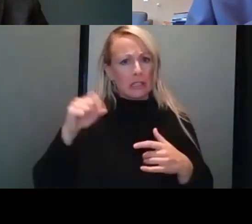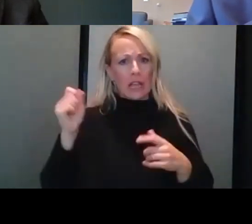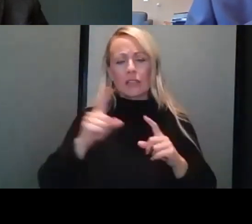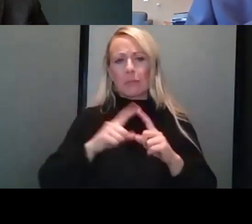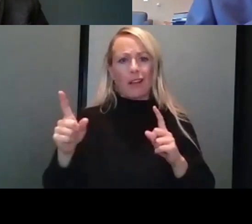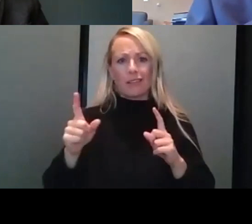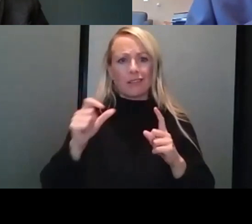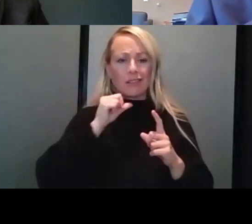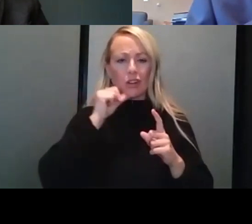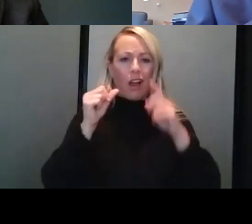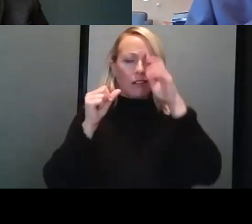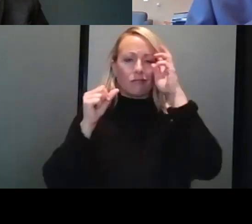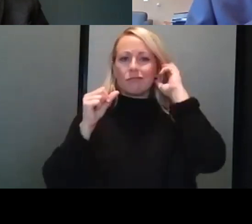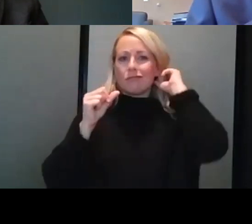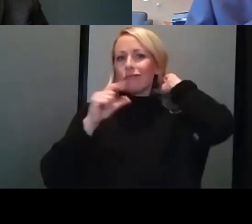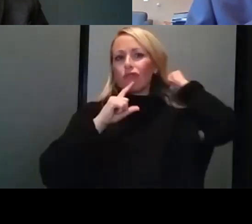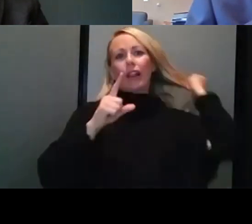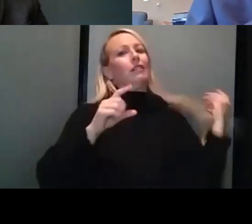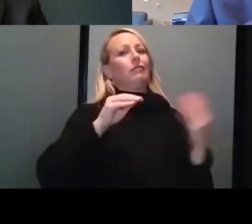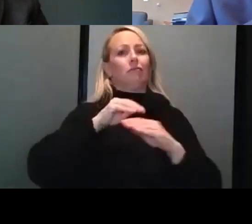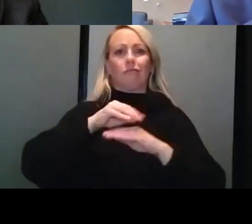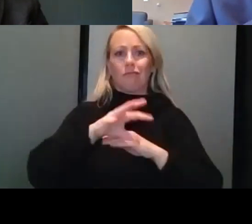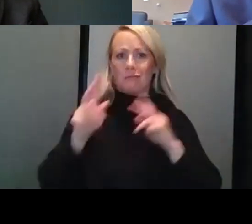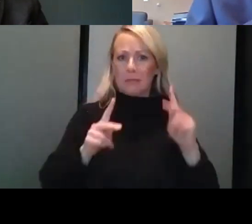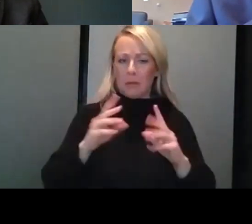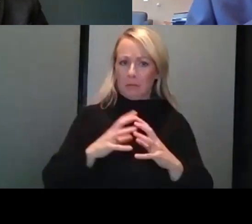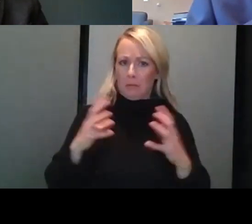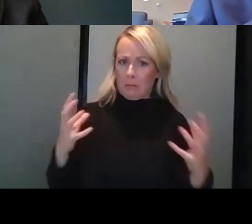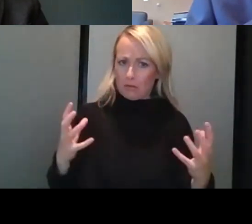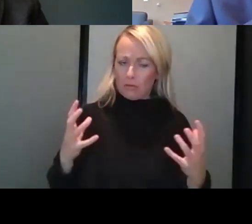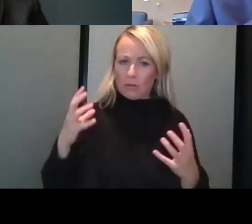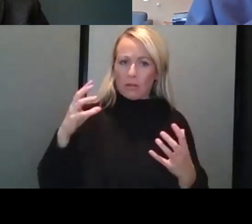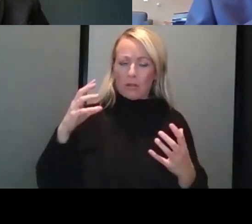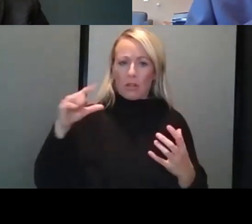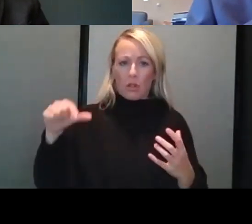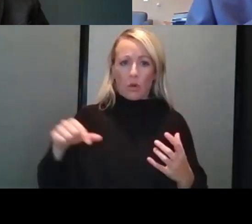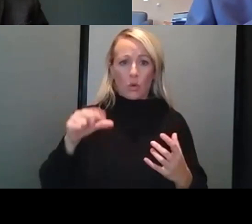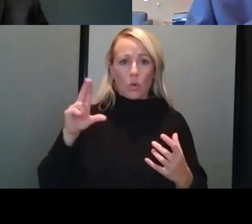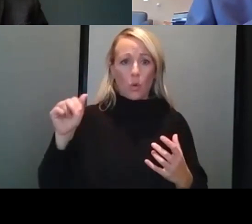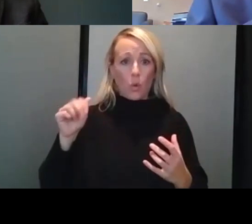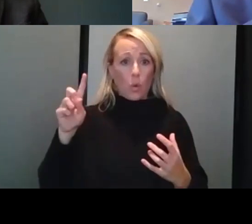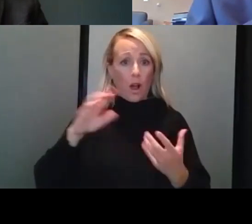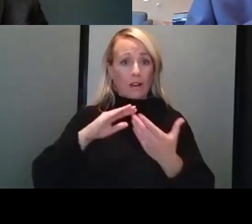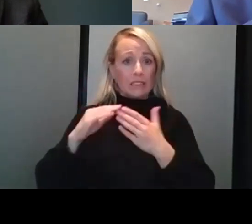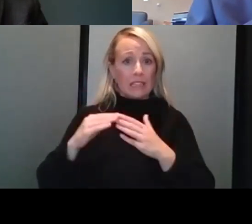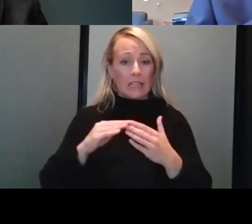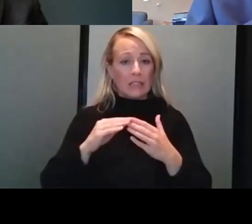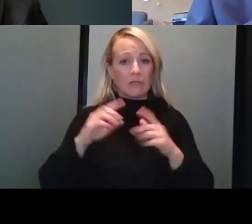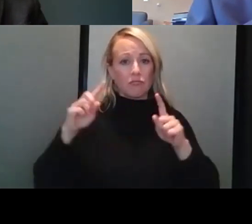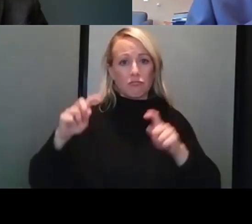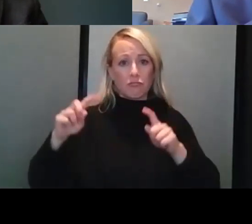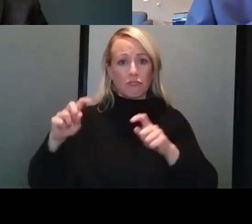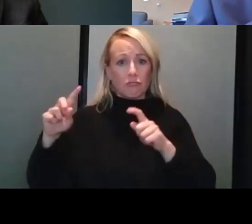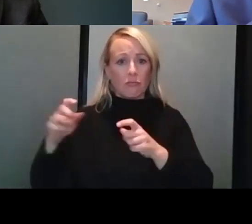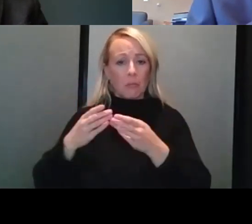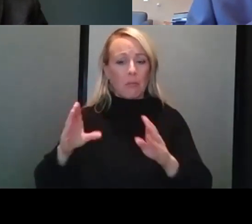you look at data on the Quad Cities, the sequencing being done at public health labs, it's